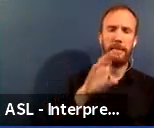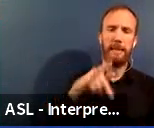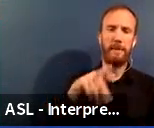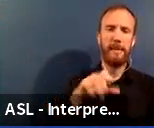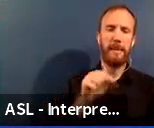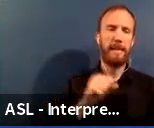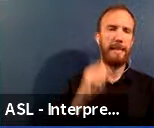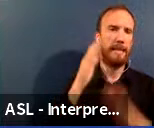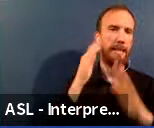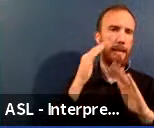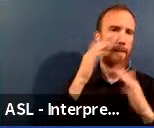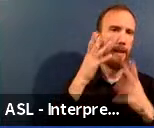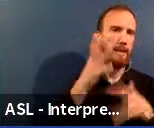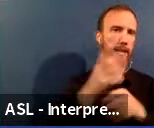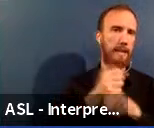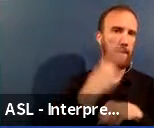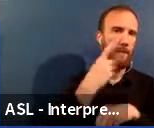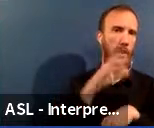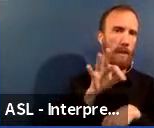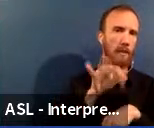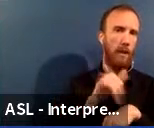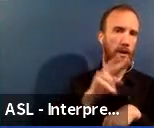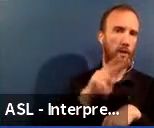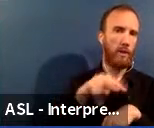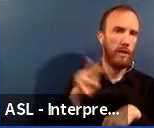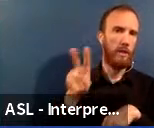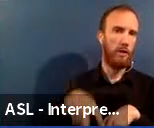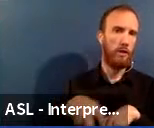for the FY22 capital budget?